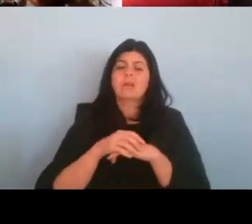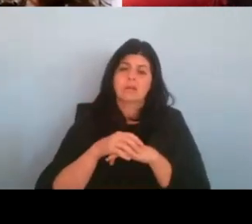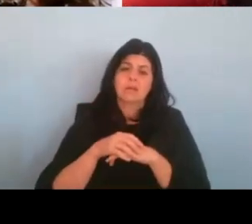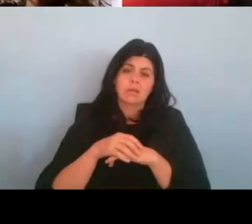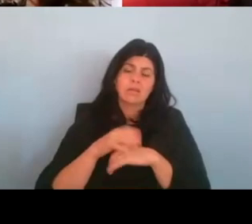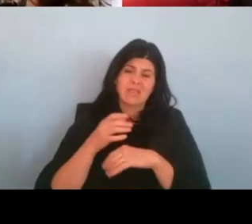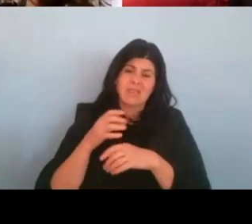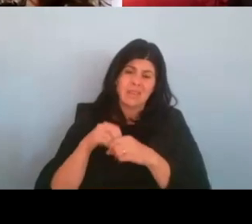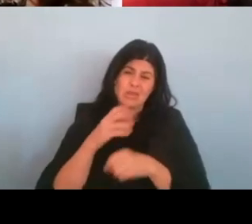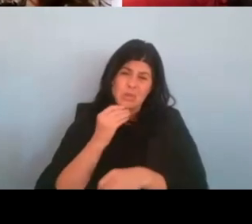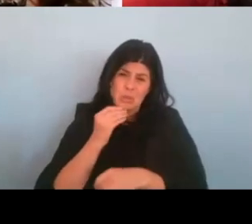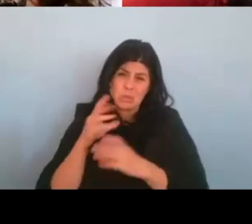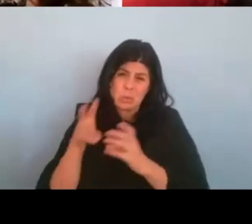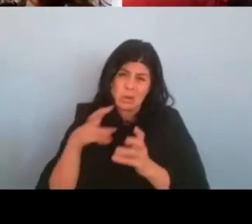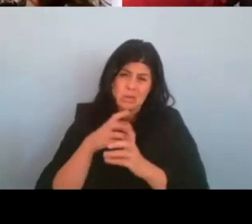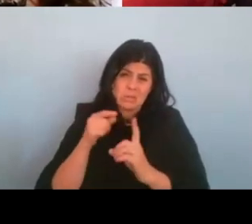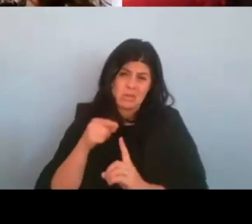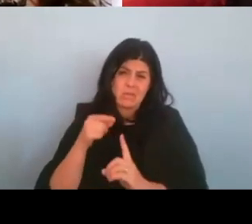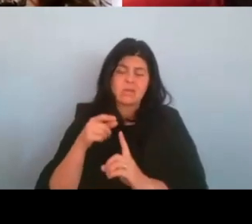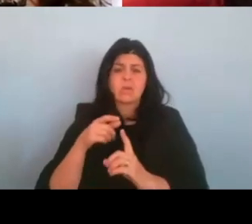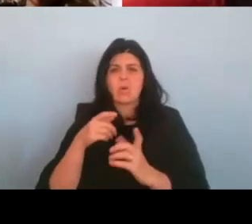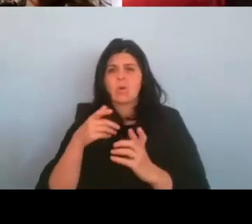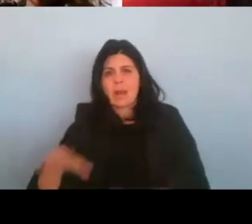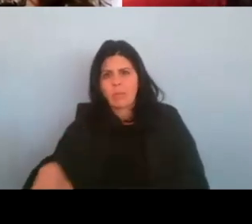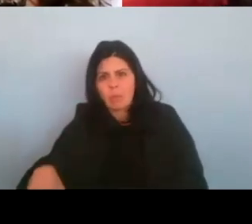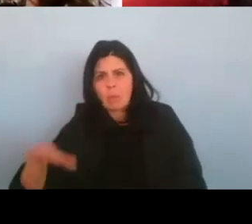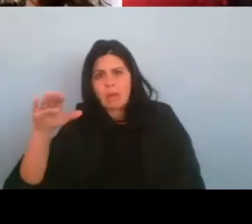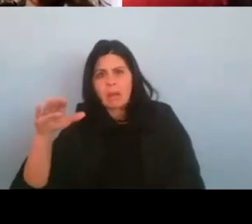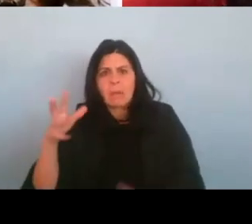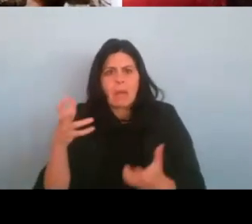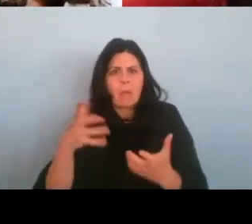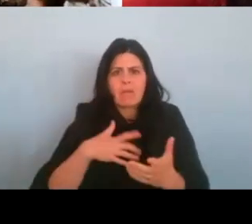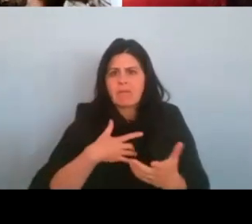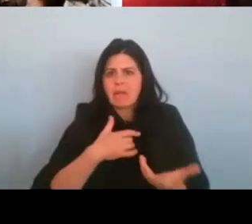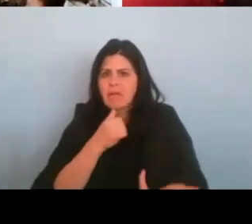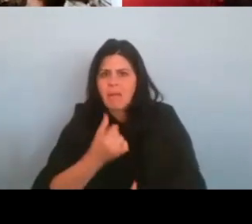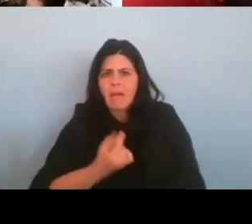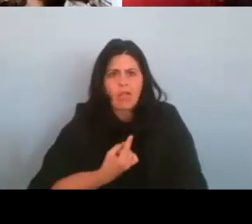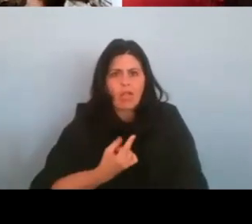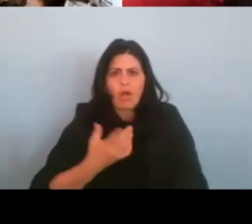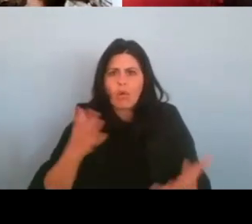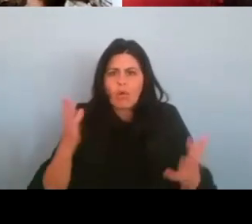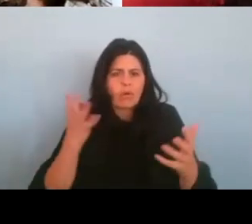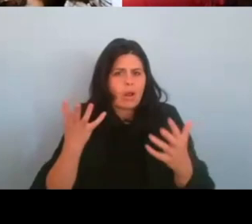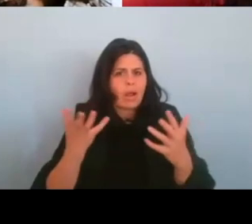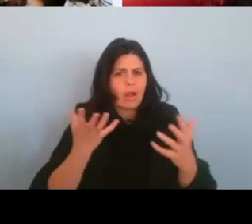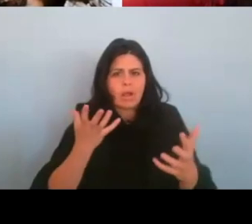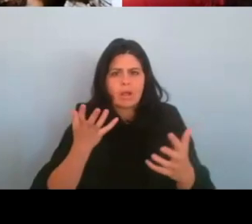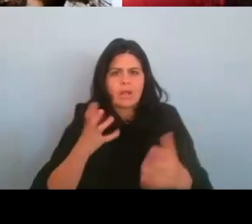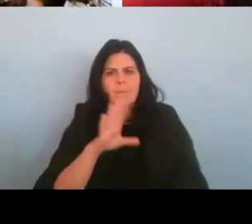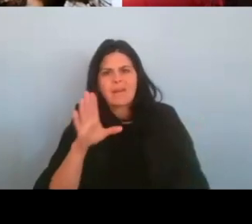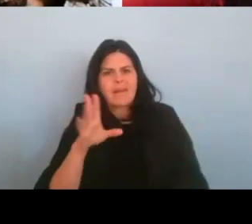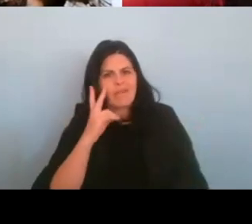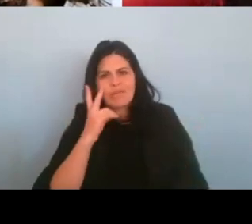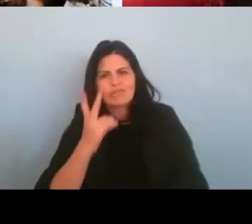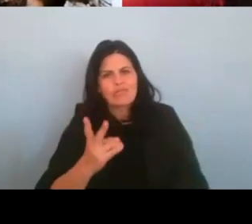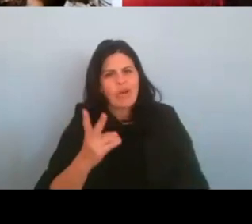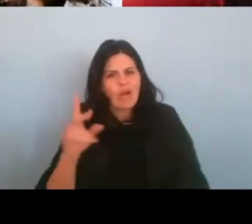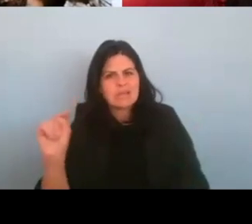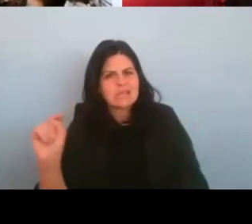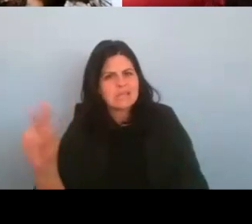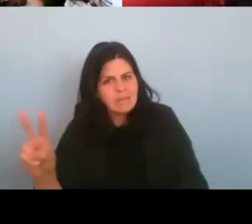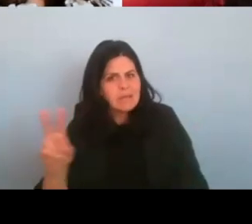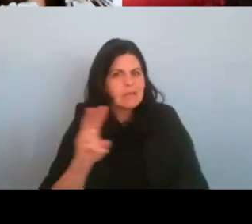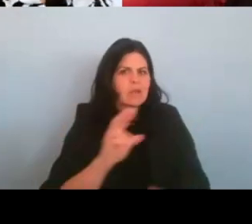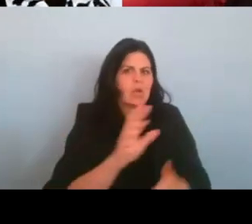understanding, you're seeking to feel you want to feel not alone, but I never saw, I never saw television or movies that made me